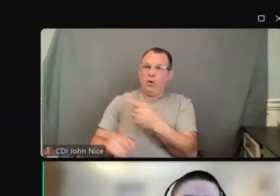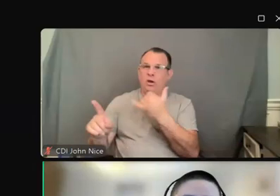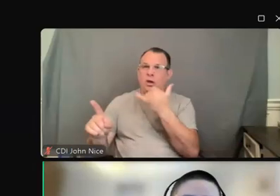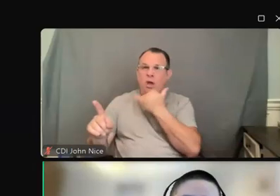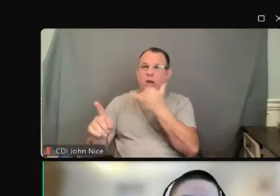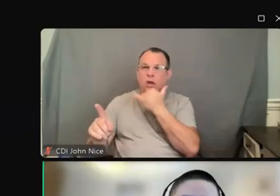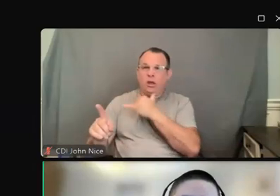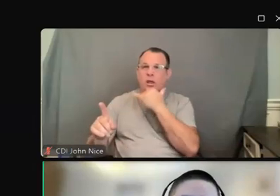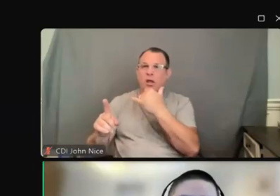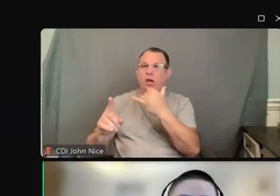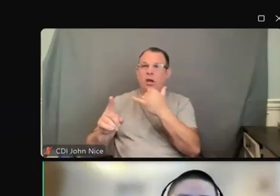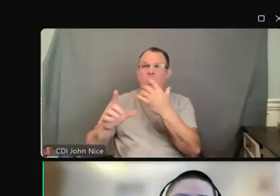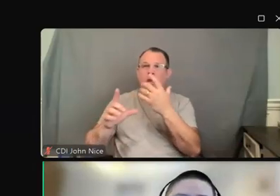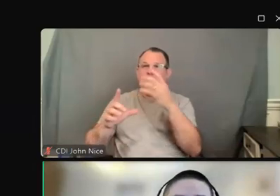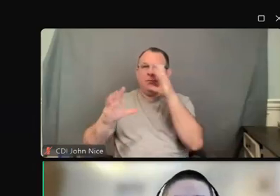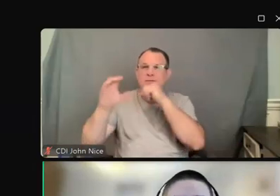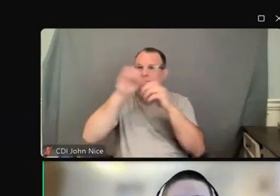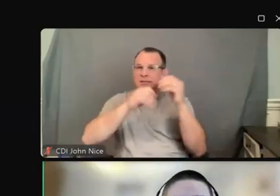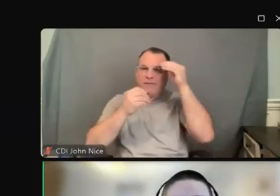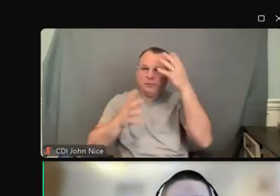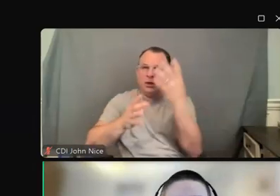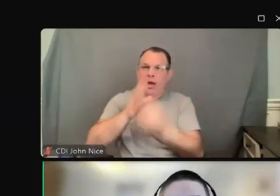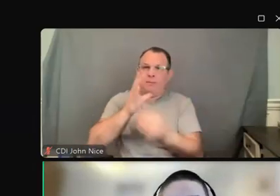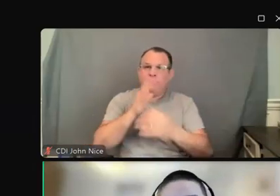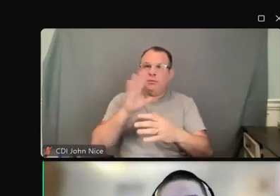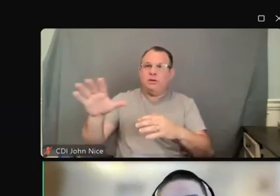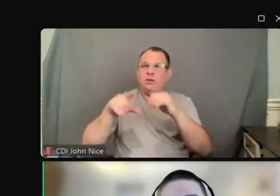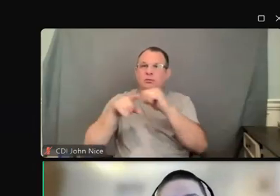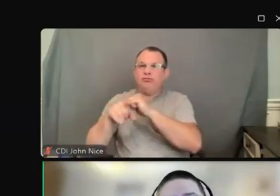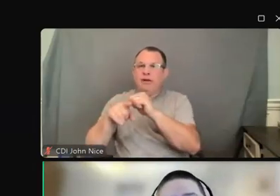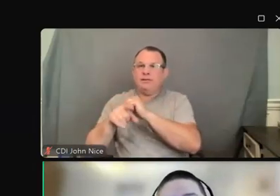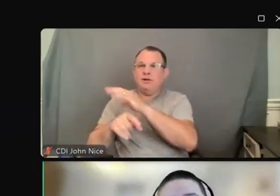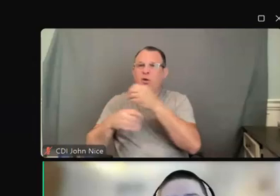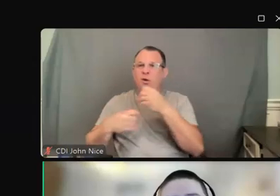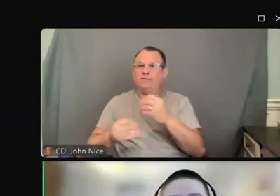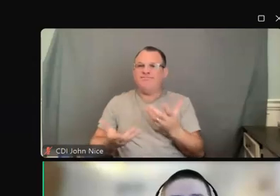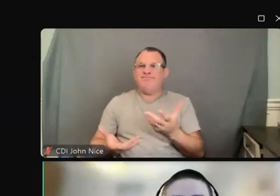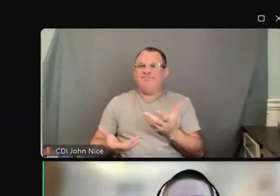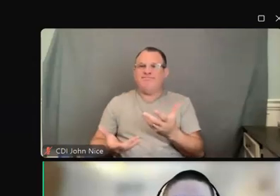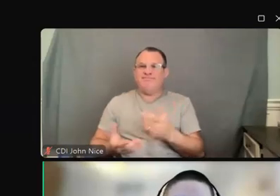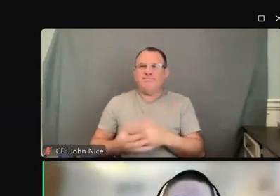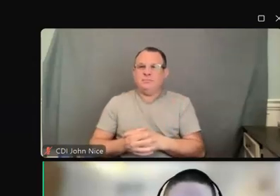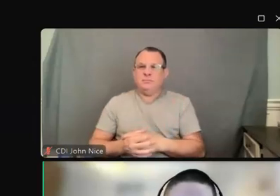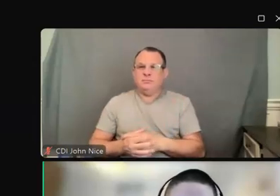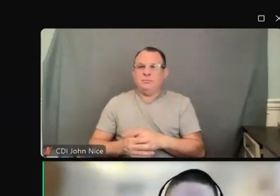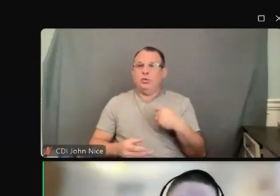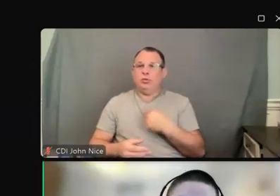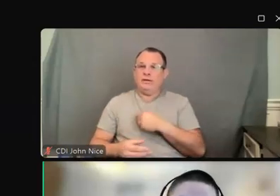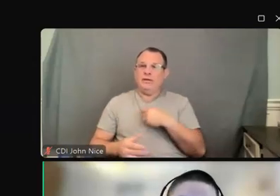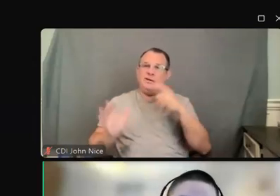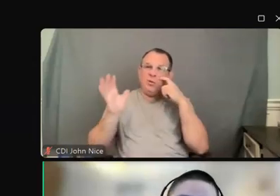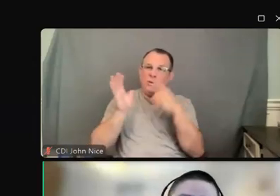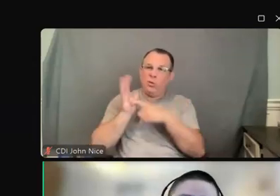physical therapy office and also noticed that there were some issues in resolving